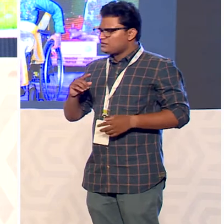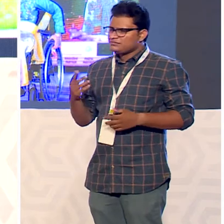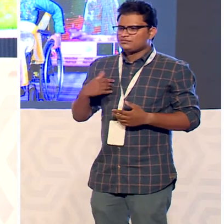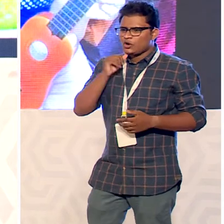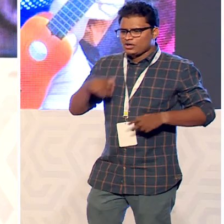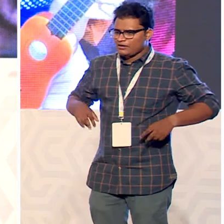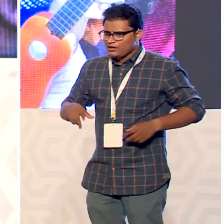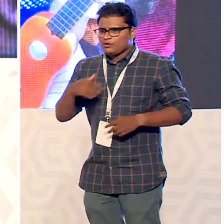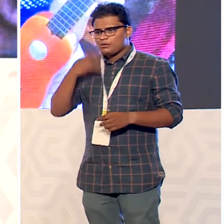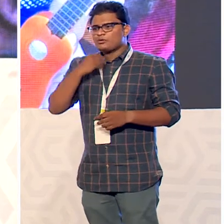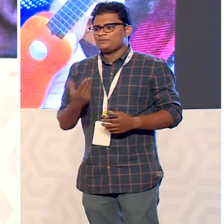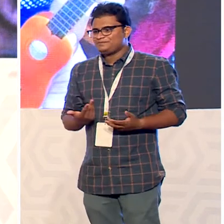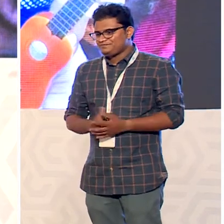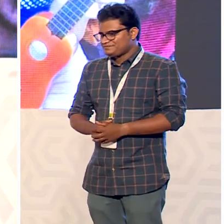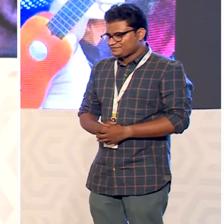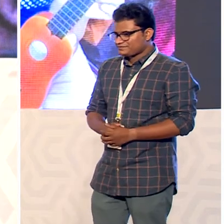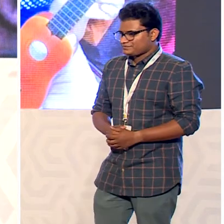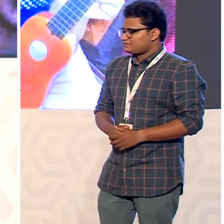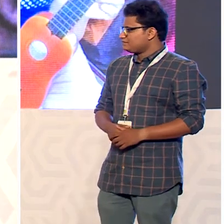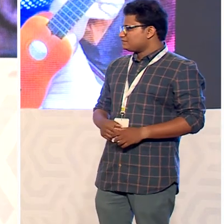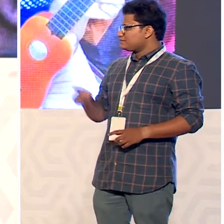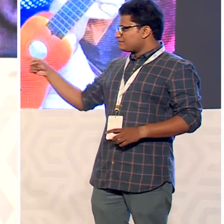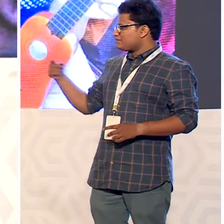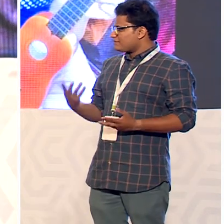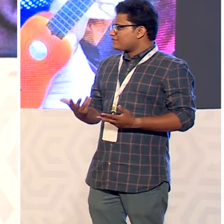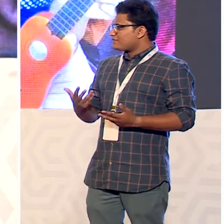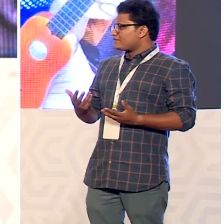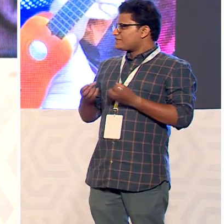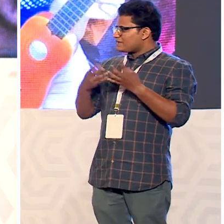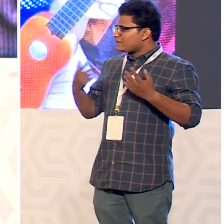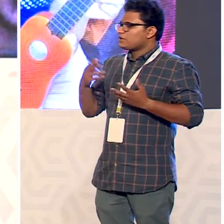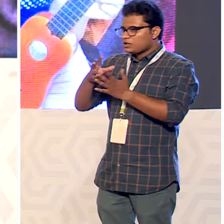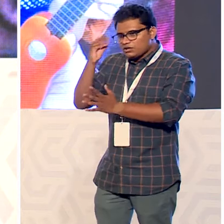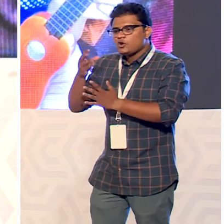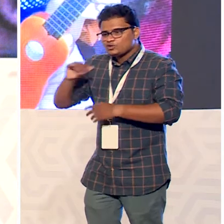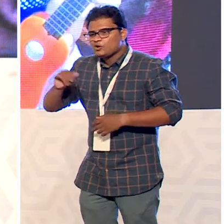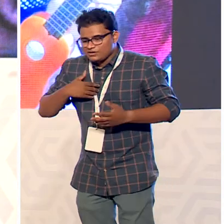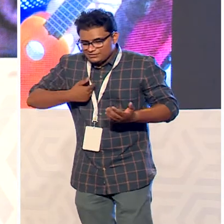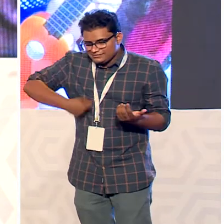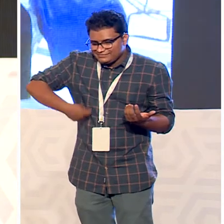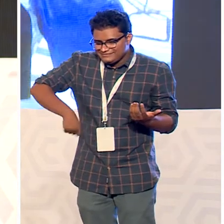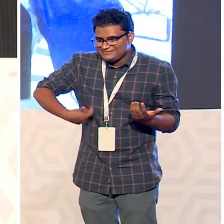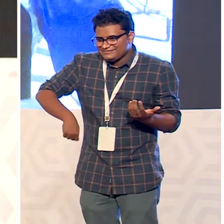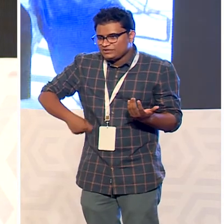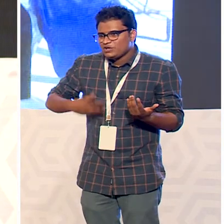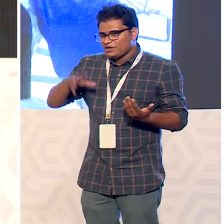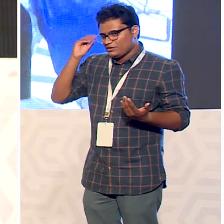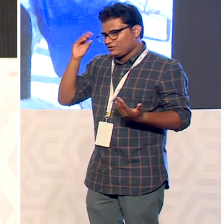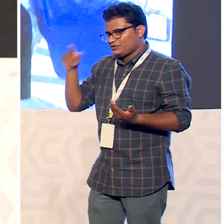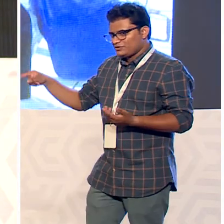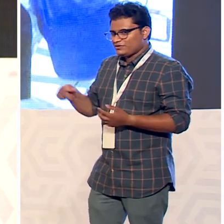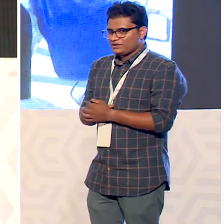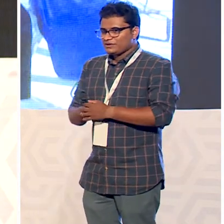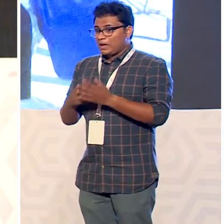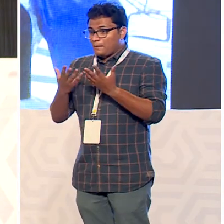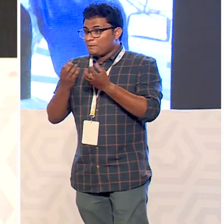and like these are my ukulele teachers i'm also learning keyboard um so